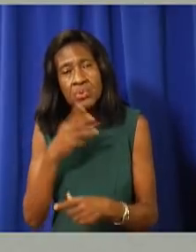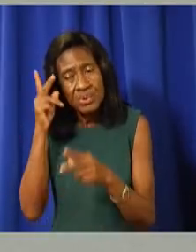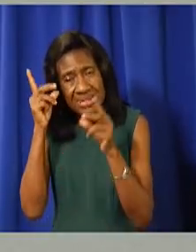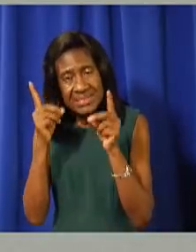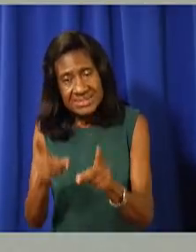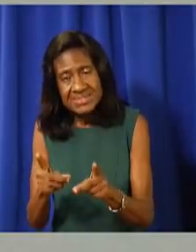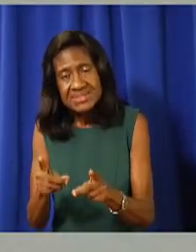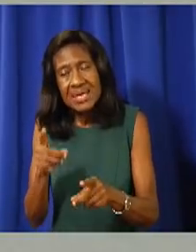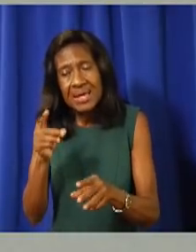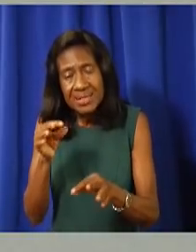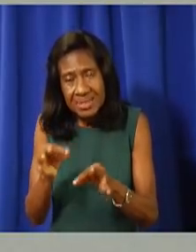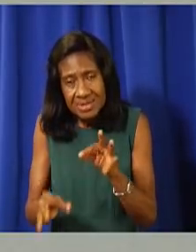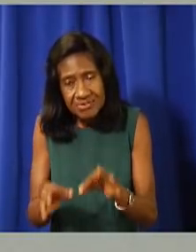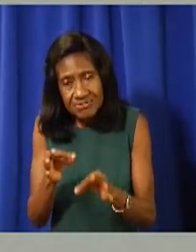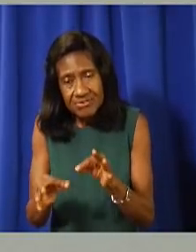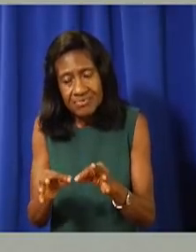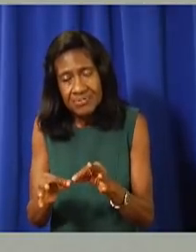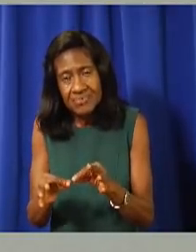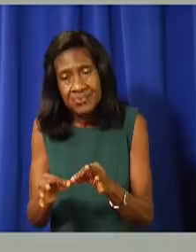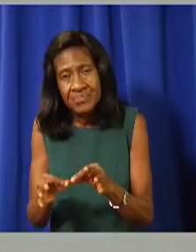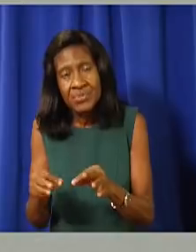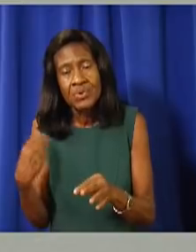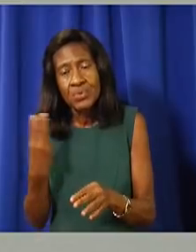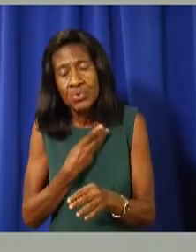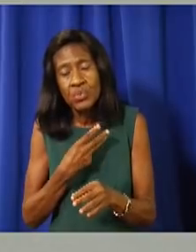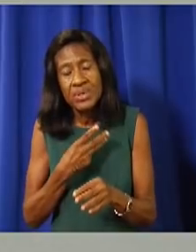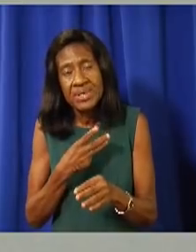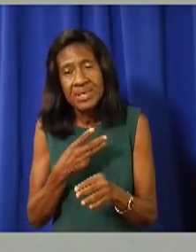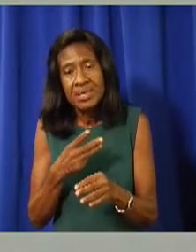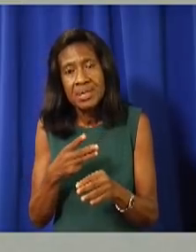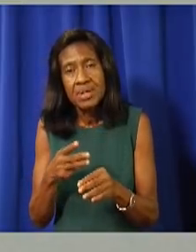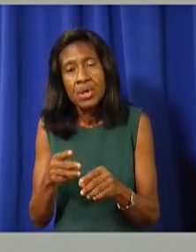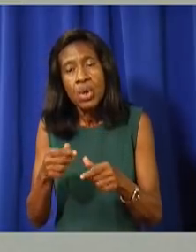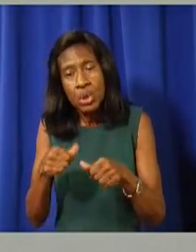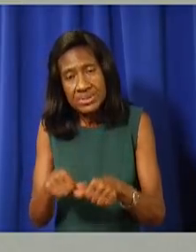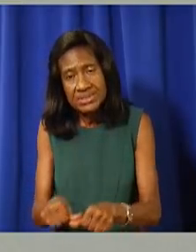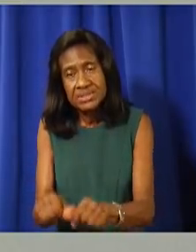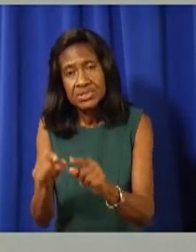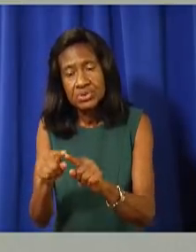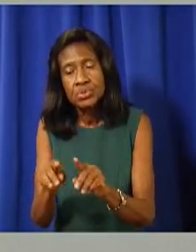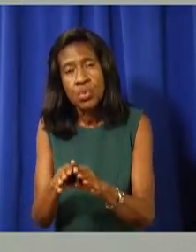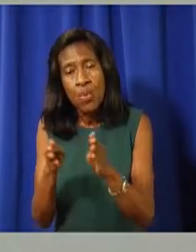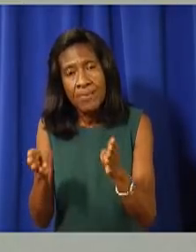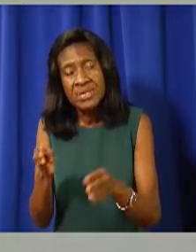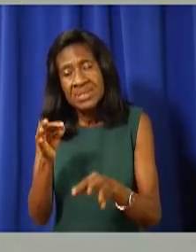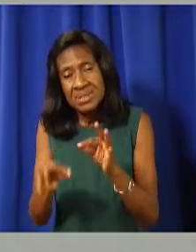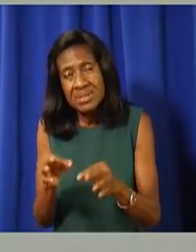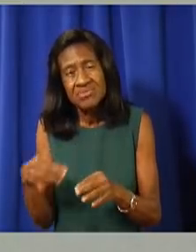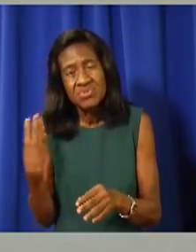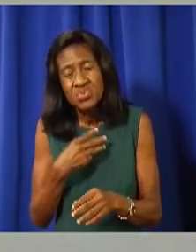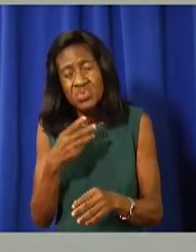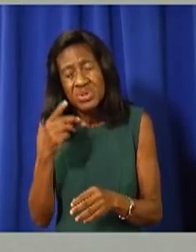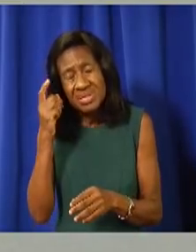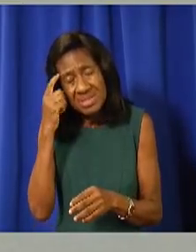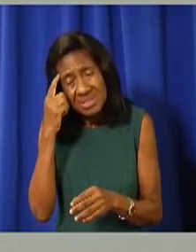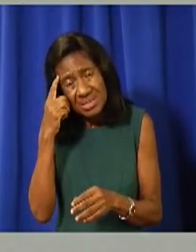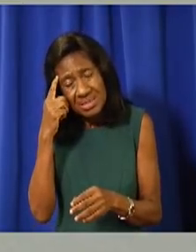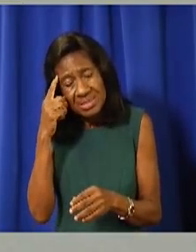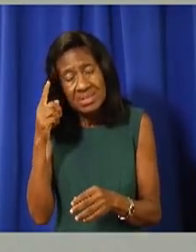going to, to move forward. If we decide that we are not going to do that,